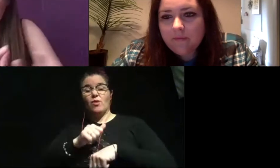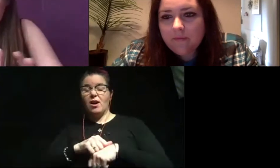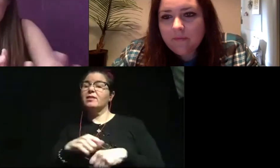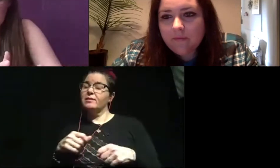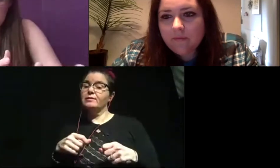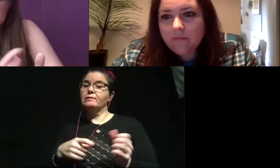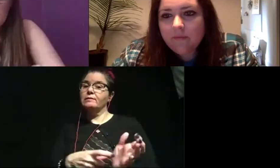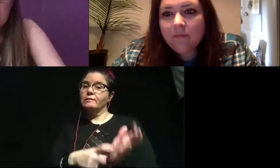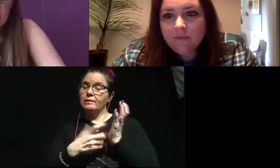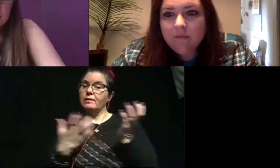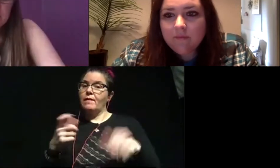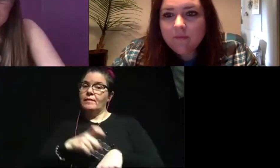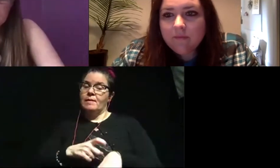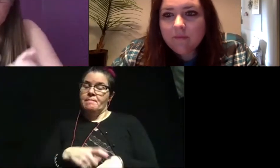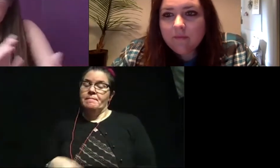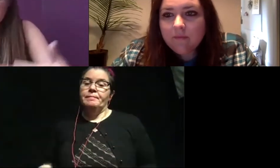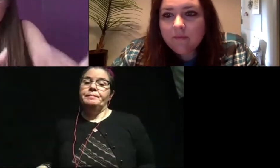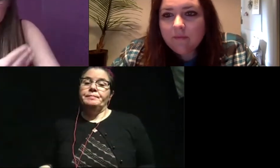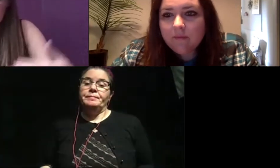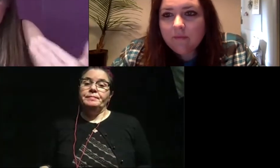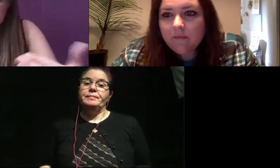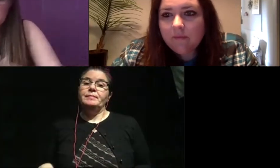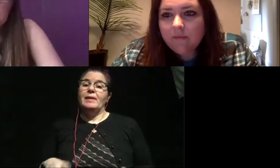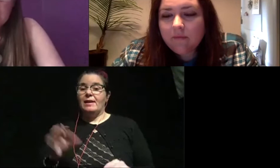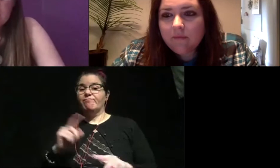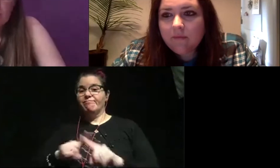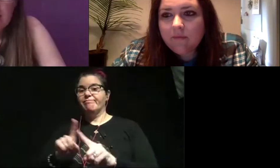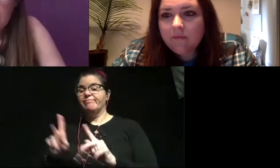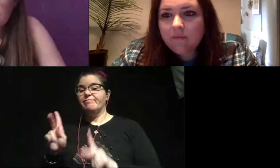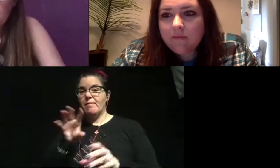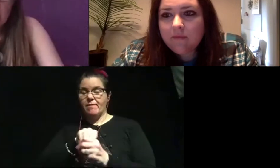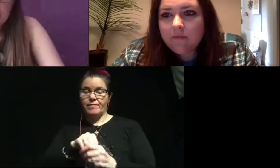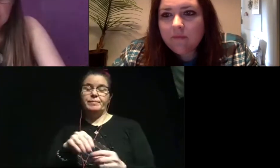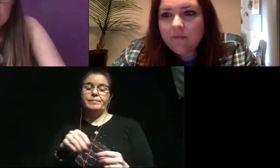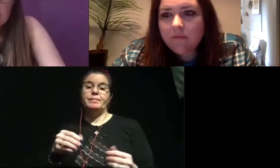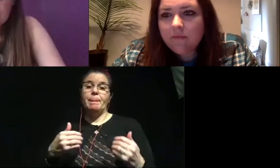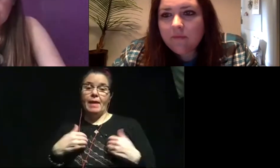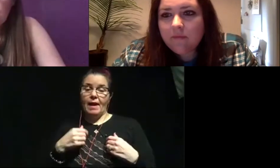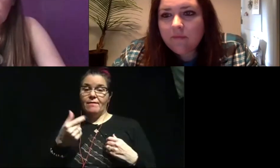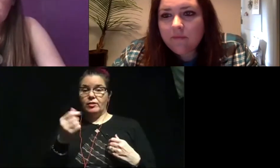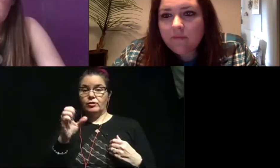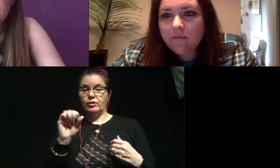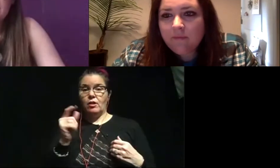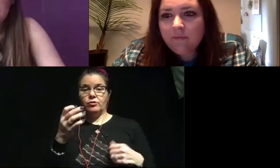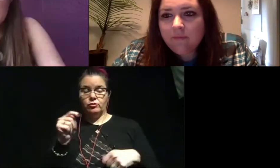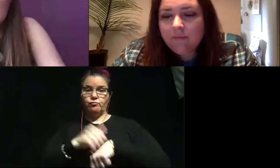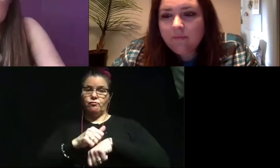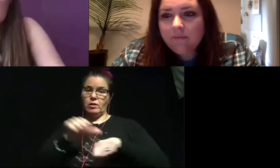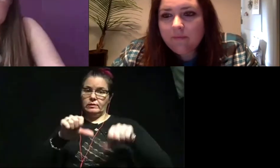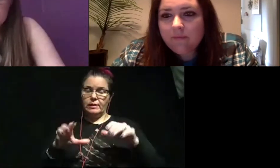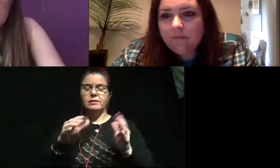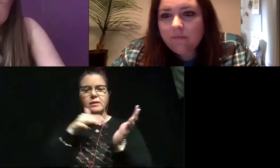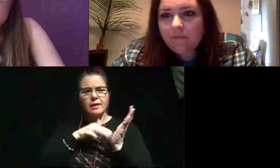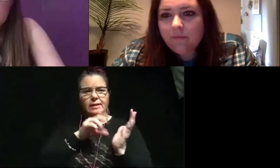whole lot of time. All right. And it takes quite a few different people. So we have geologists who study dates